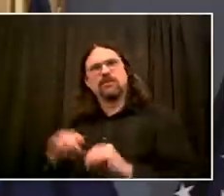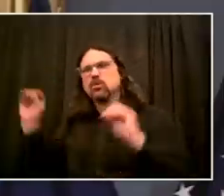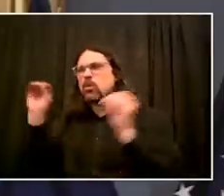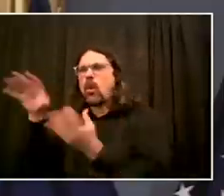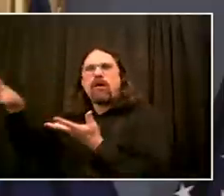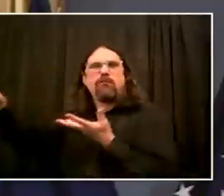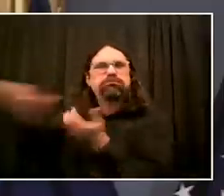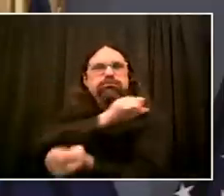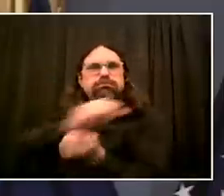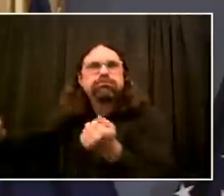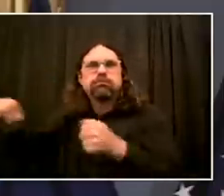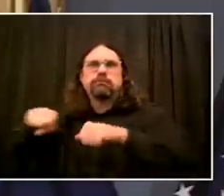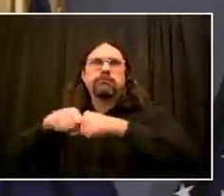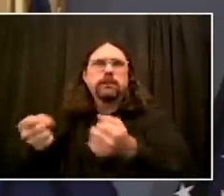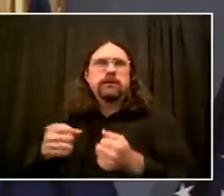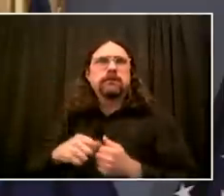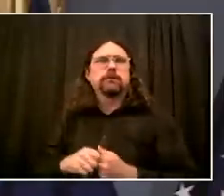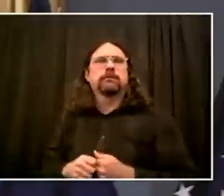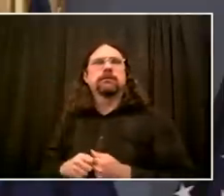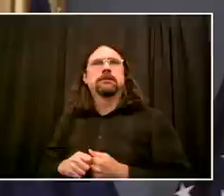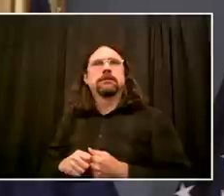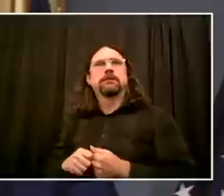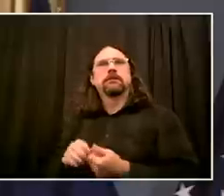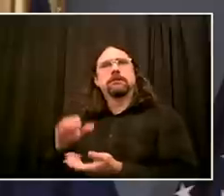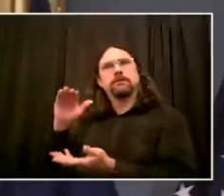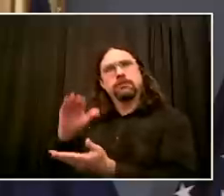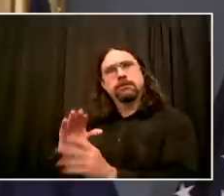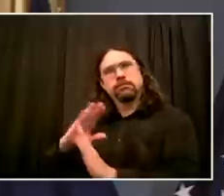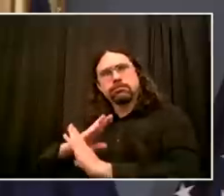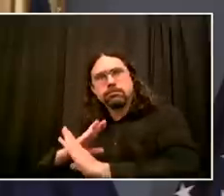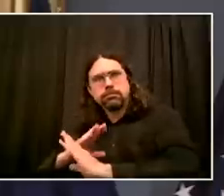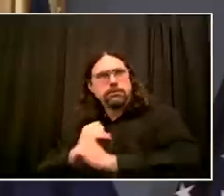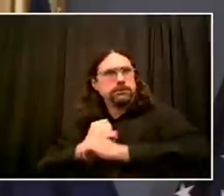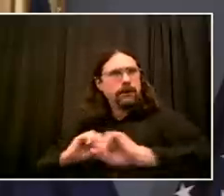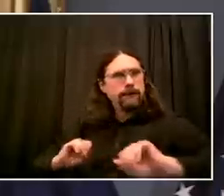it says something about New York City, it says something about the